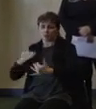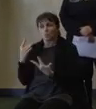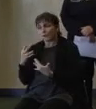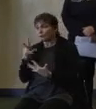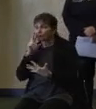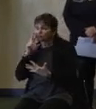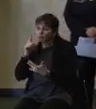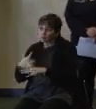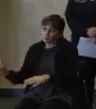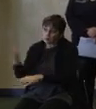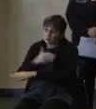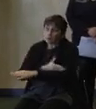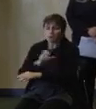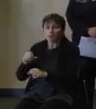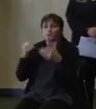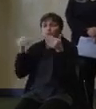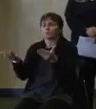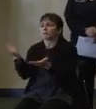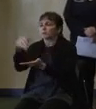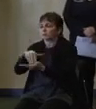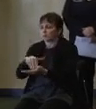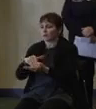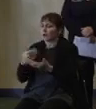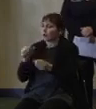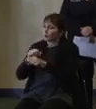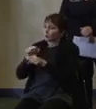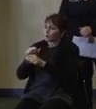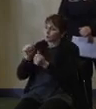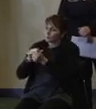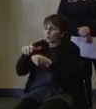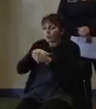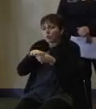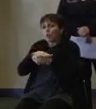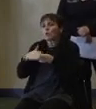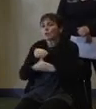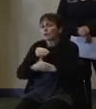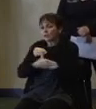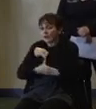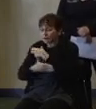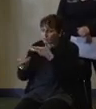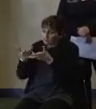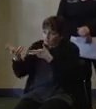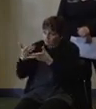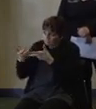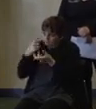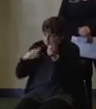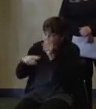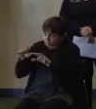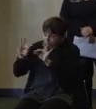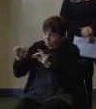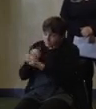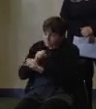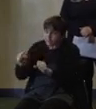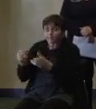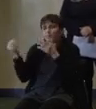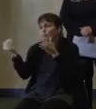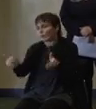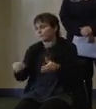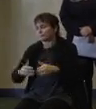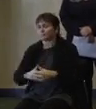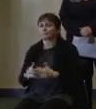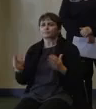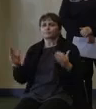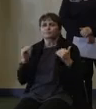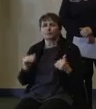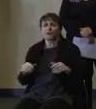Transit continues to work closely with local and county agencies to coordinate with their snow removal schedules. Access link